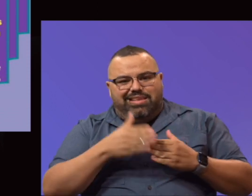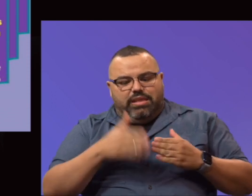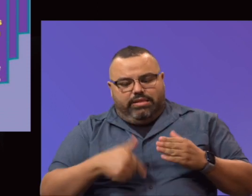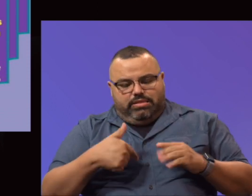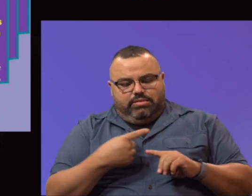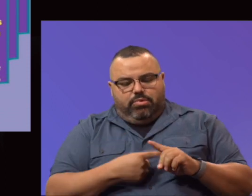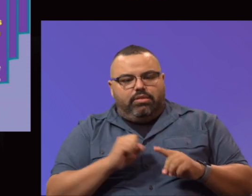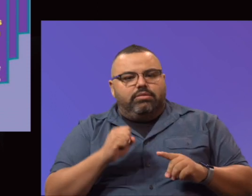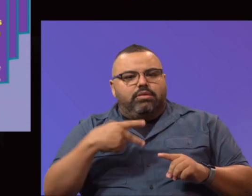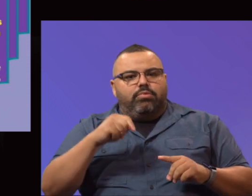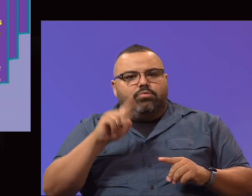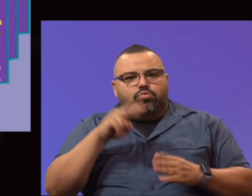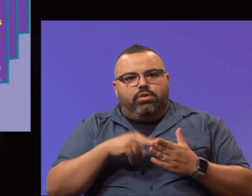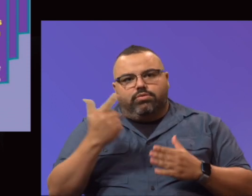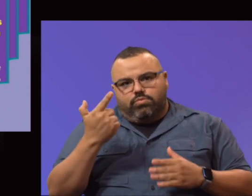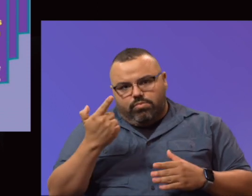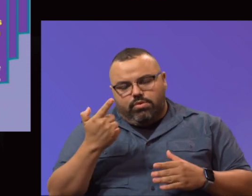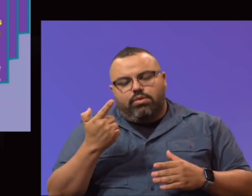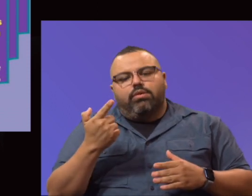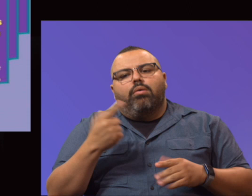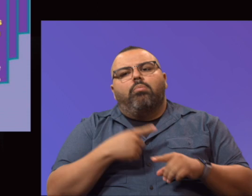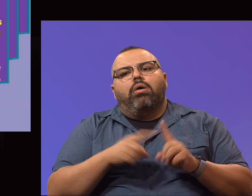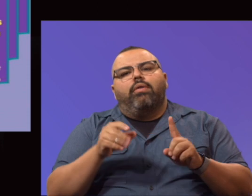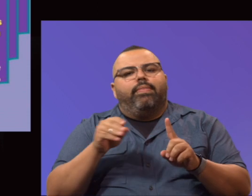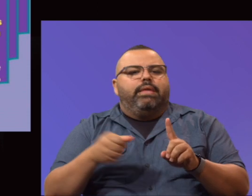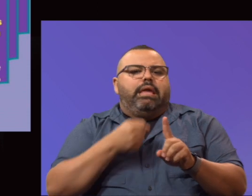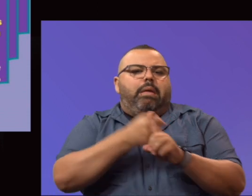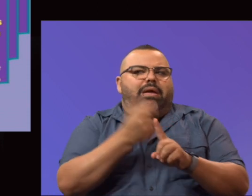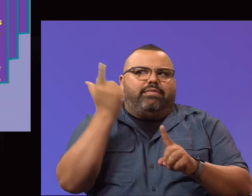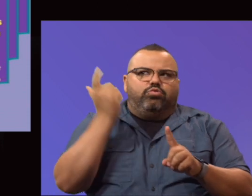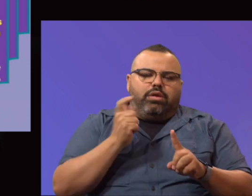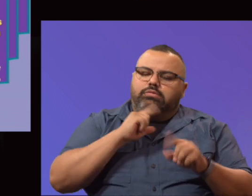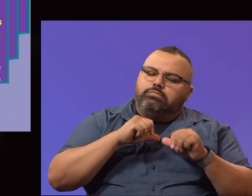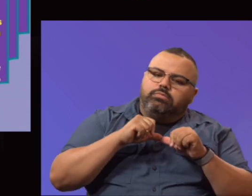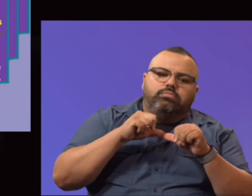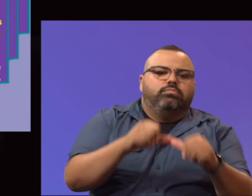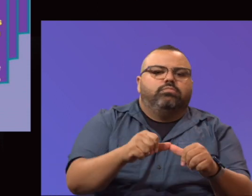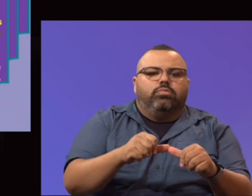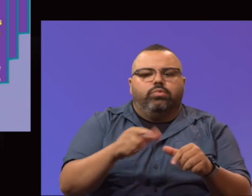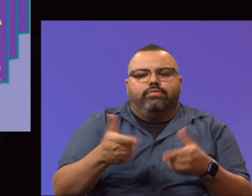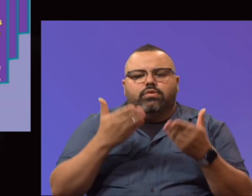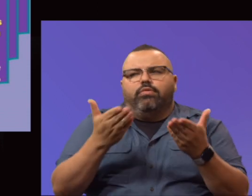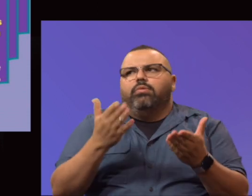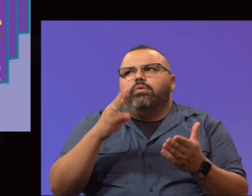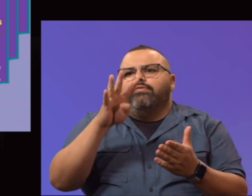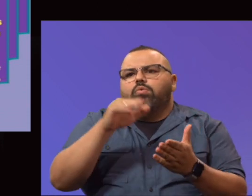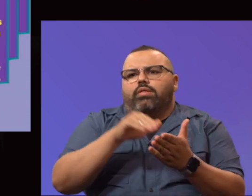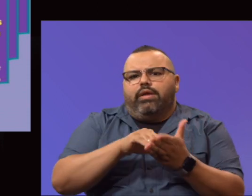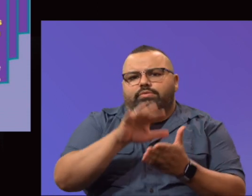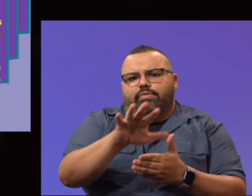this month since September of 2021. But the impact of this grant is continuing to be. We've served approximately 4